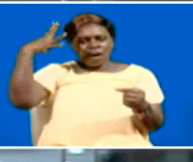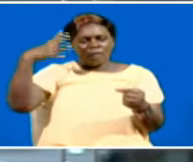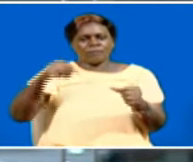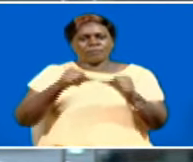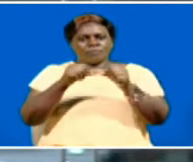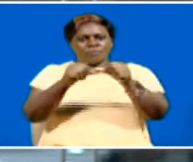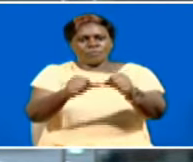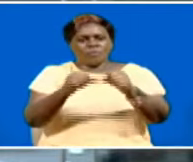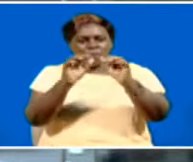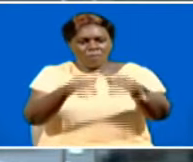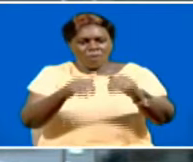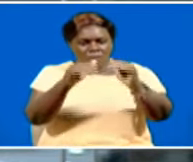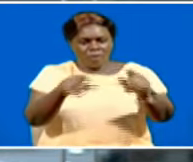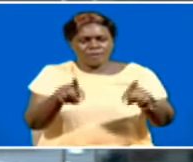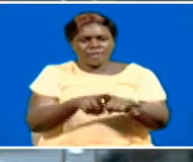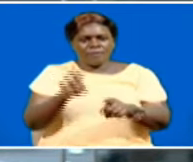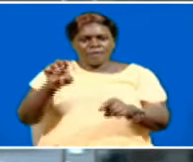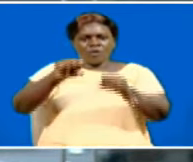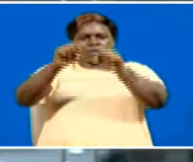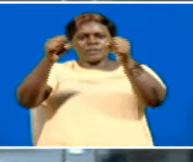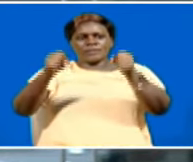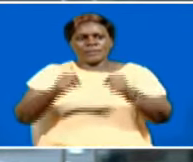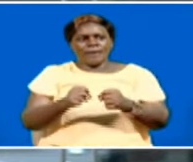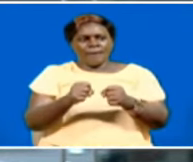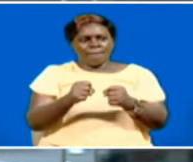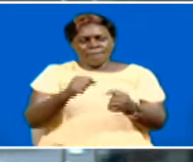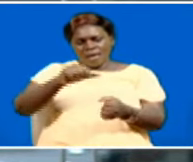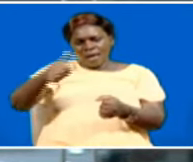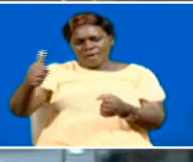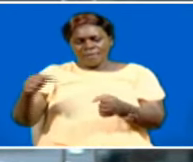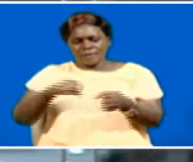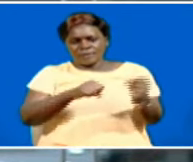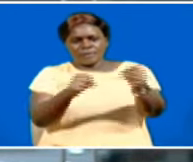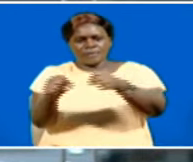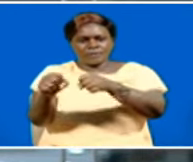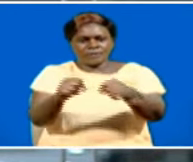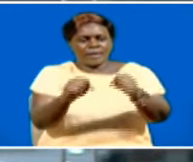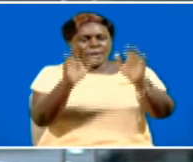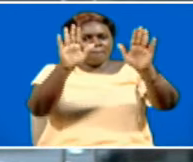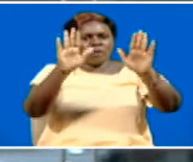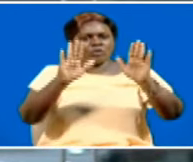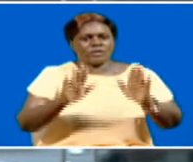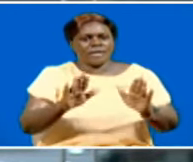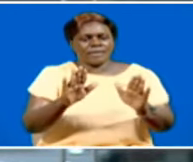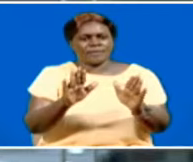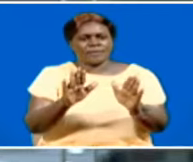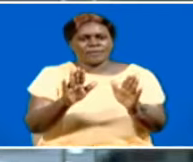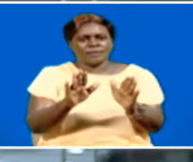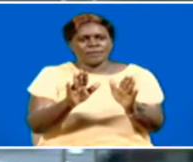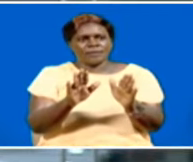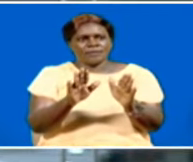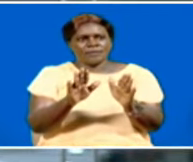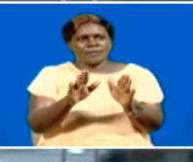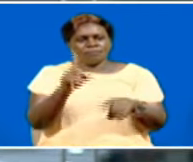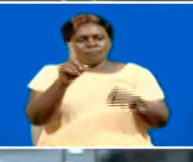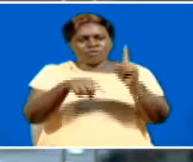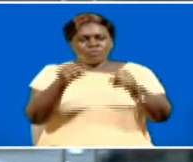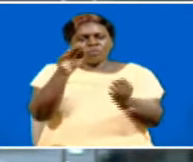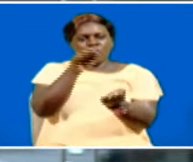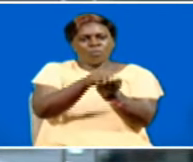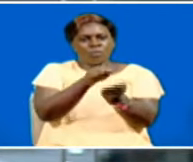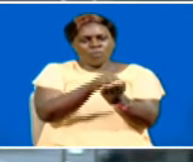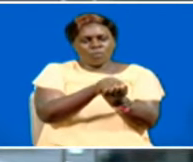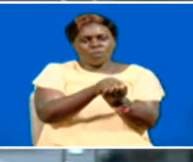sustainable agriculture and ecosystem restoration, among other strategies, is key in green jobs and biodiversity conservation,